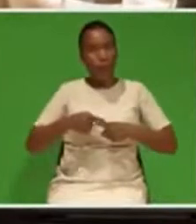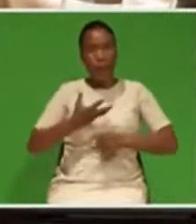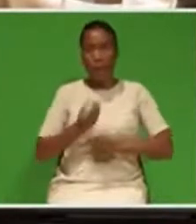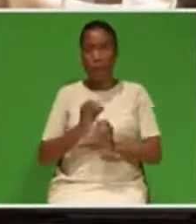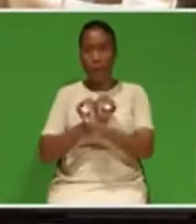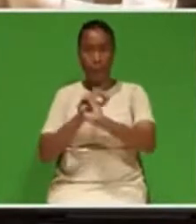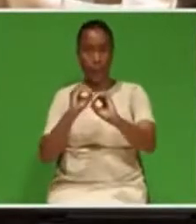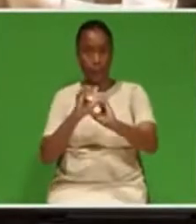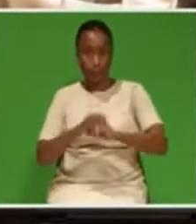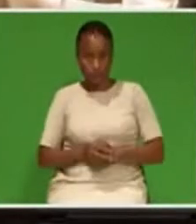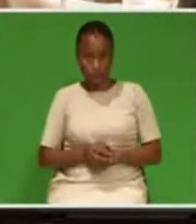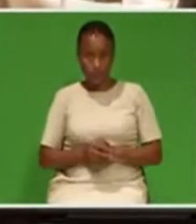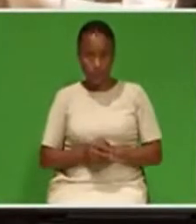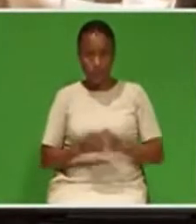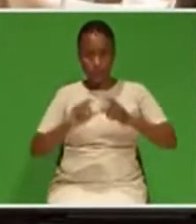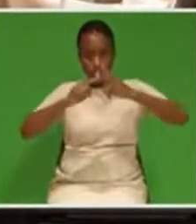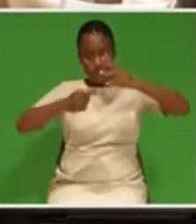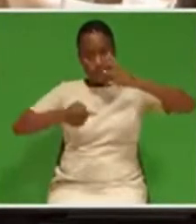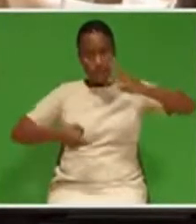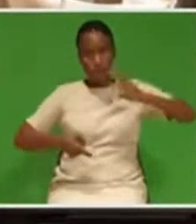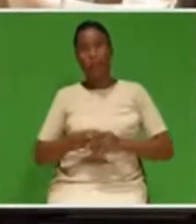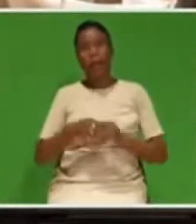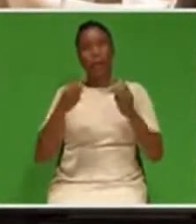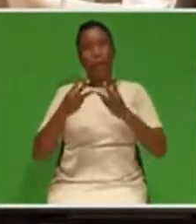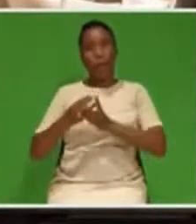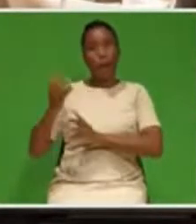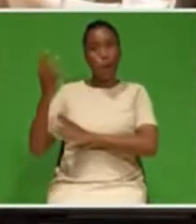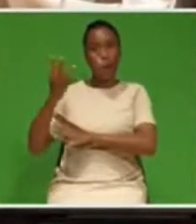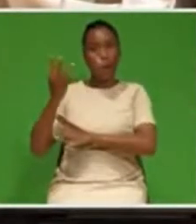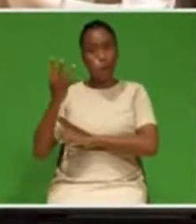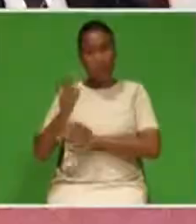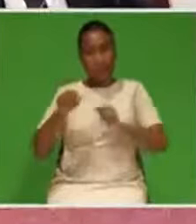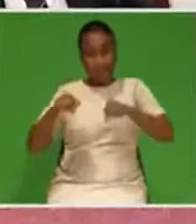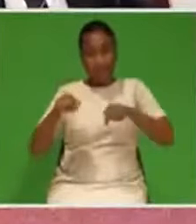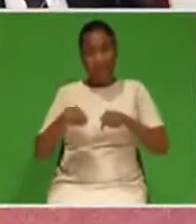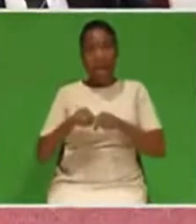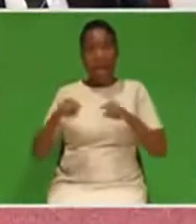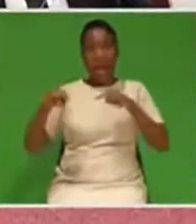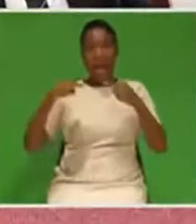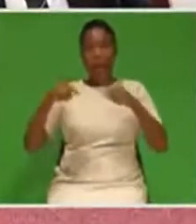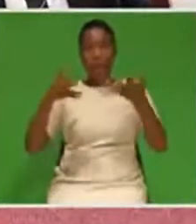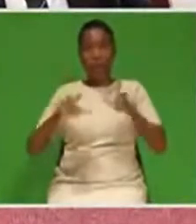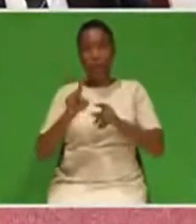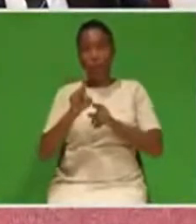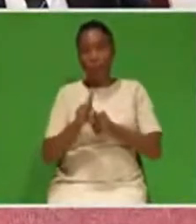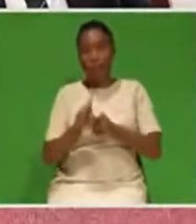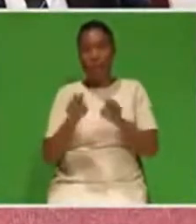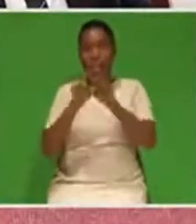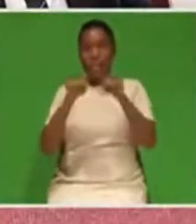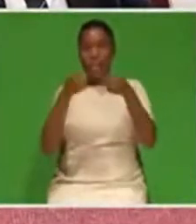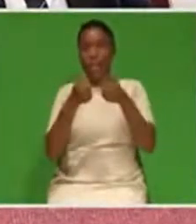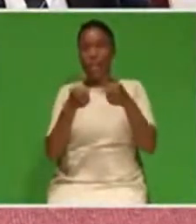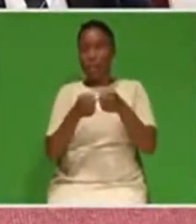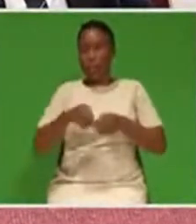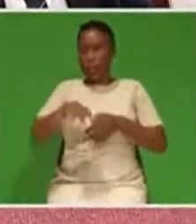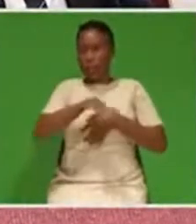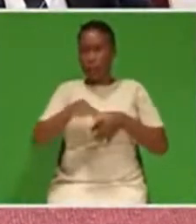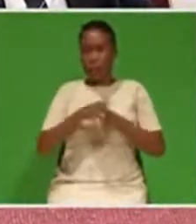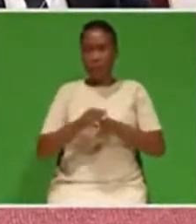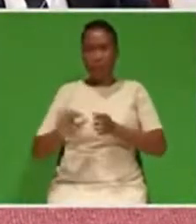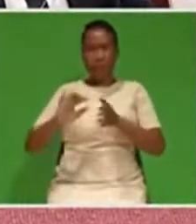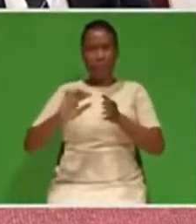Now, several speakers in this debate have argued that the national state of disaster is unnecessary